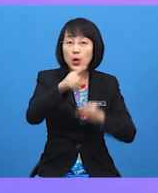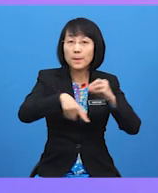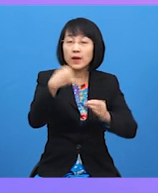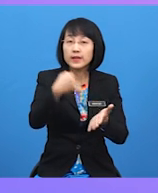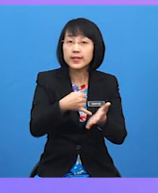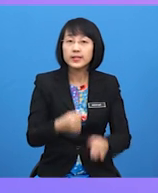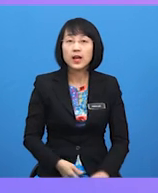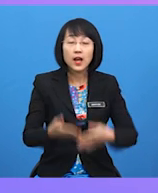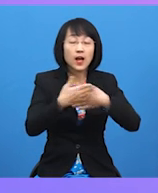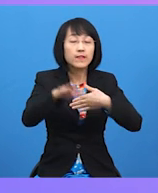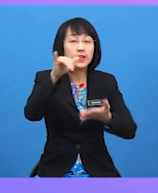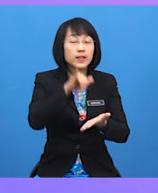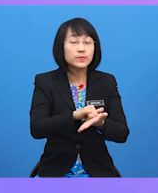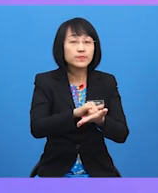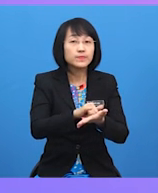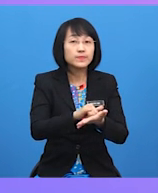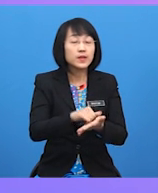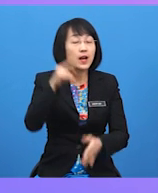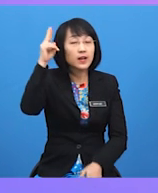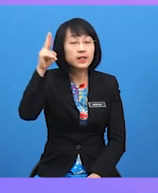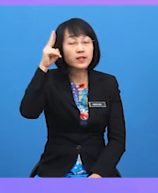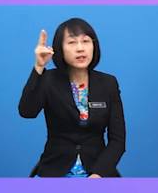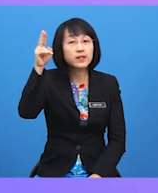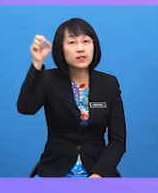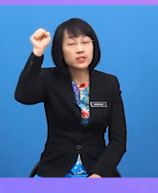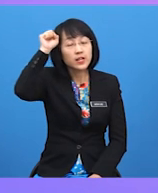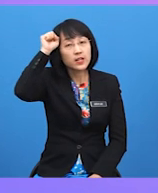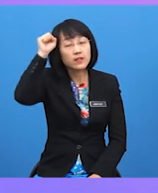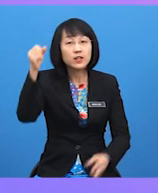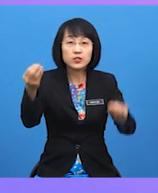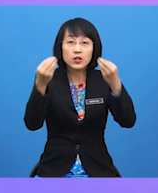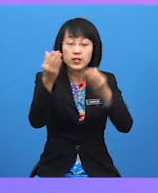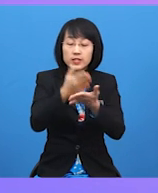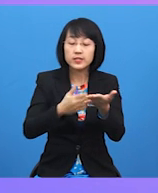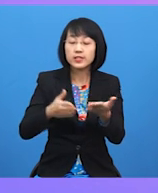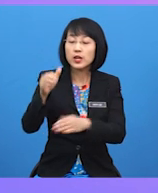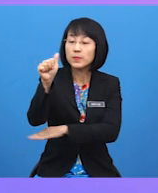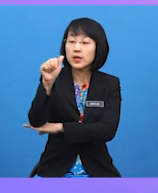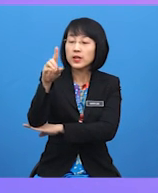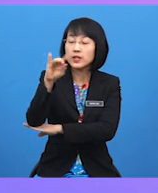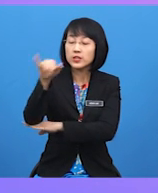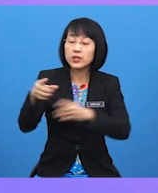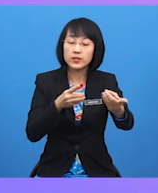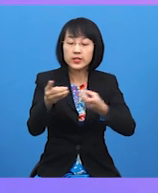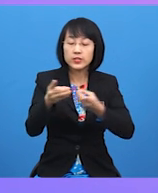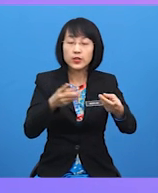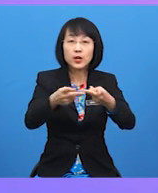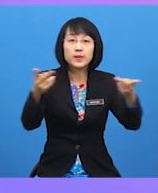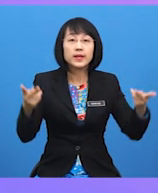After that, Uncle Shafiq taught us some adjectives to describe places.